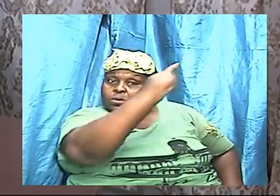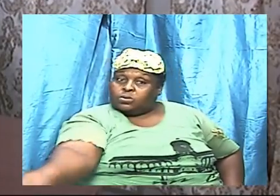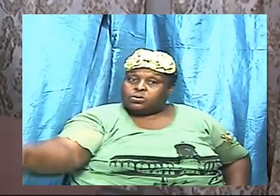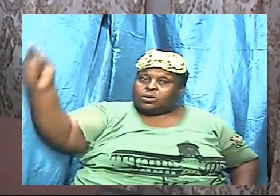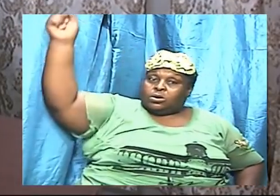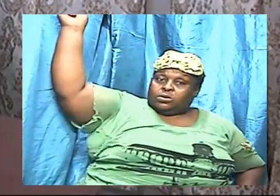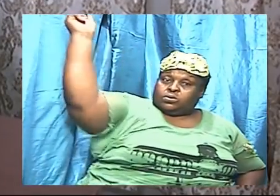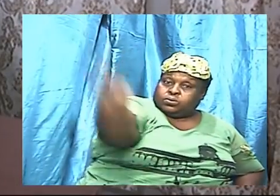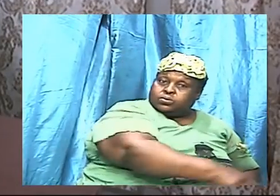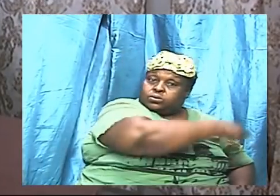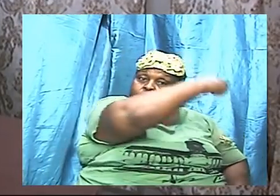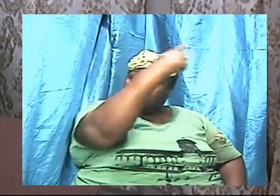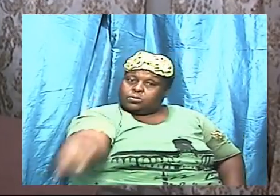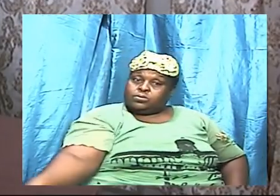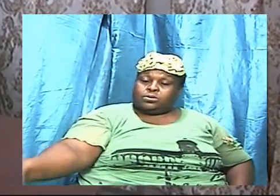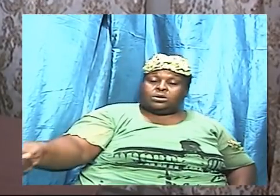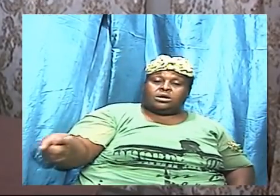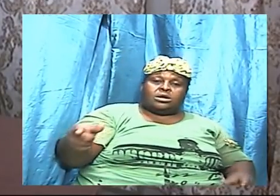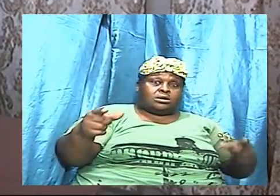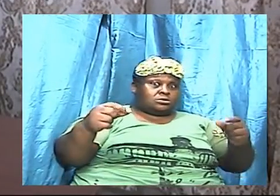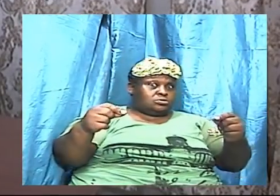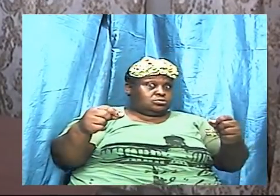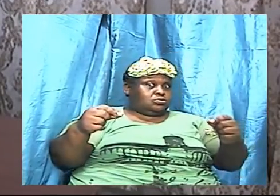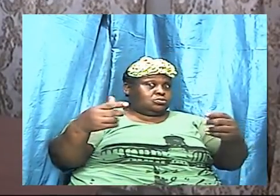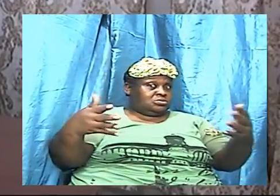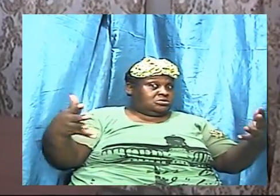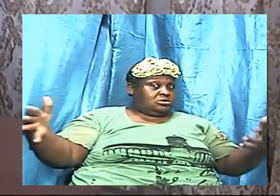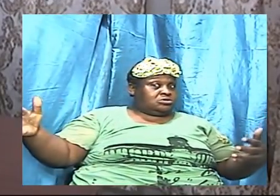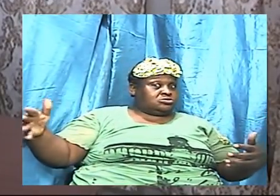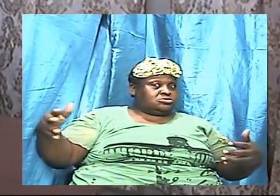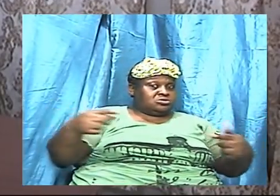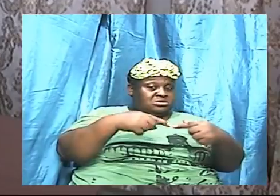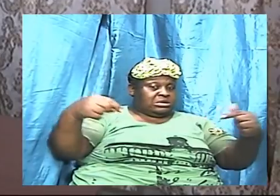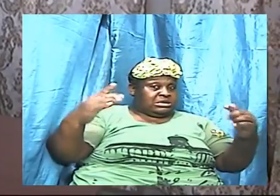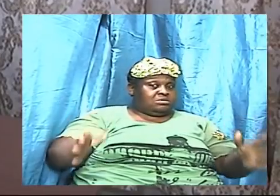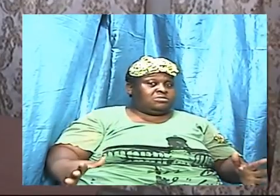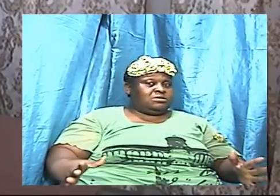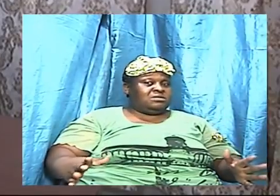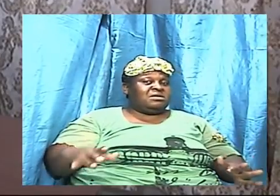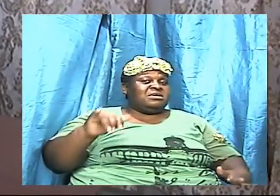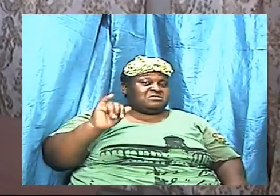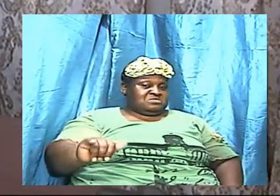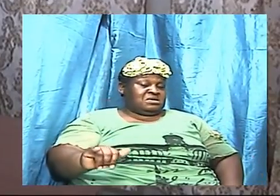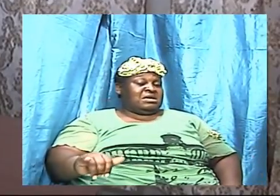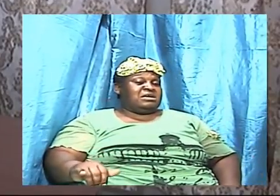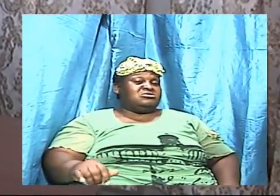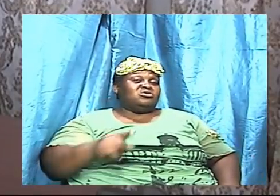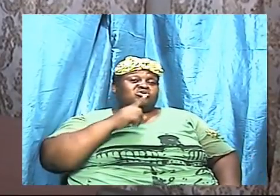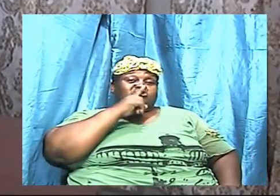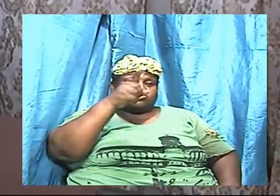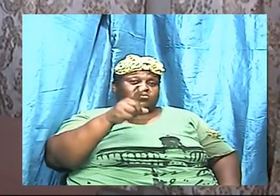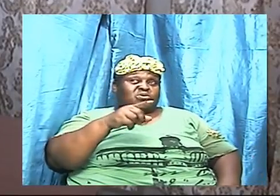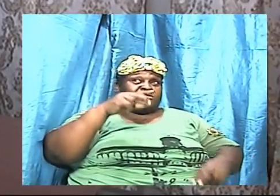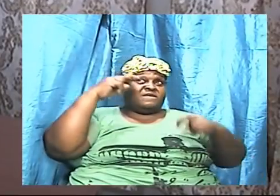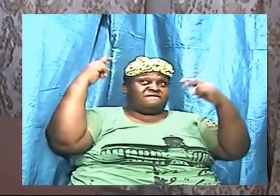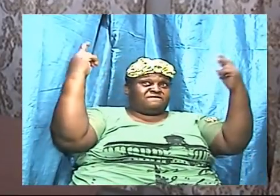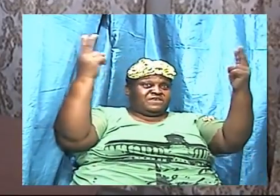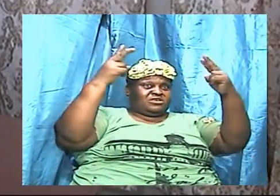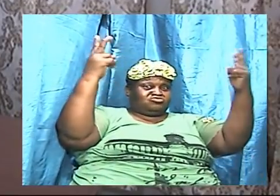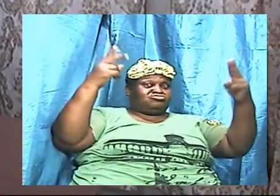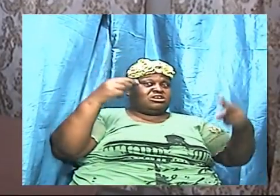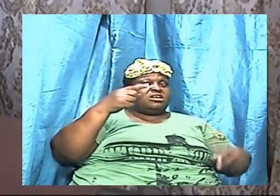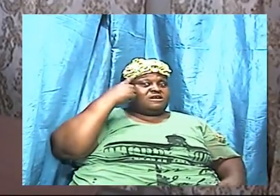it will do things to the enemy that will ensure the victory for